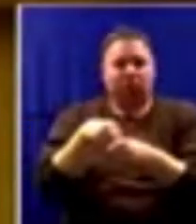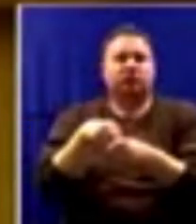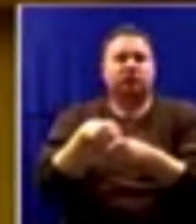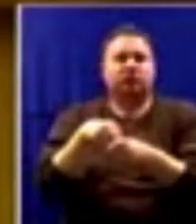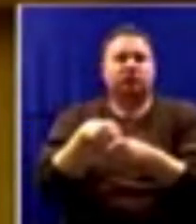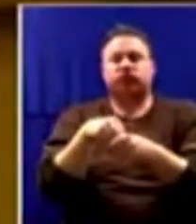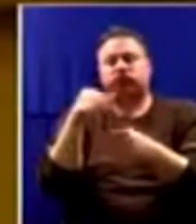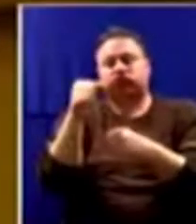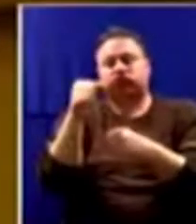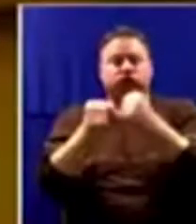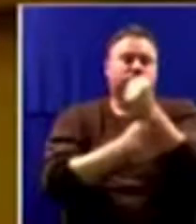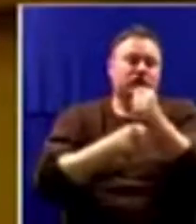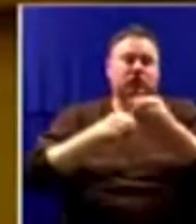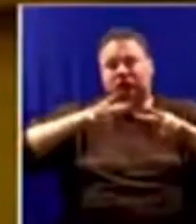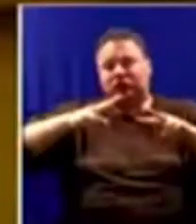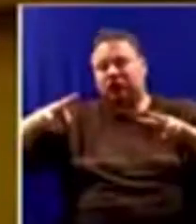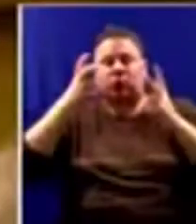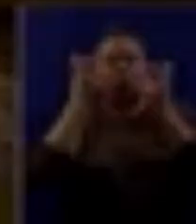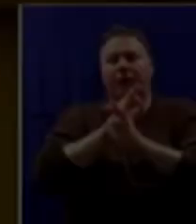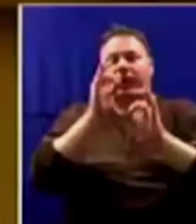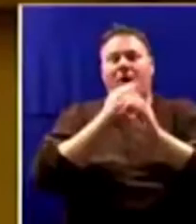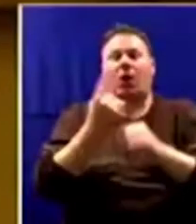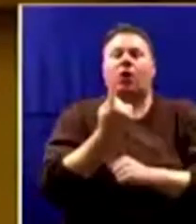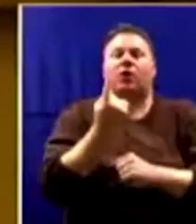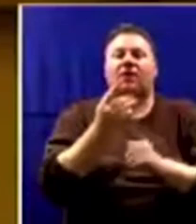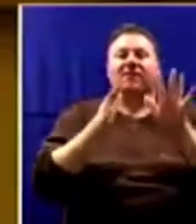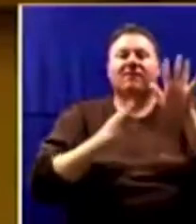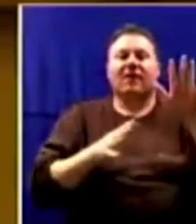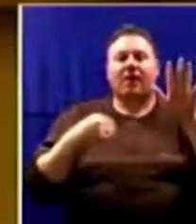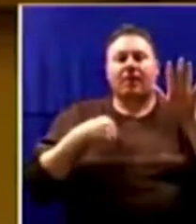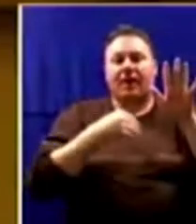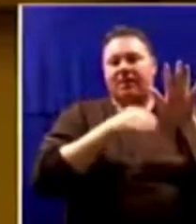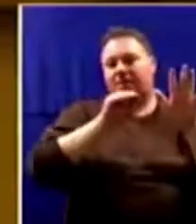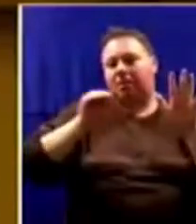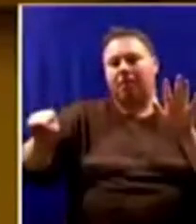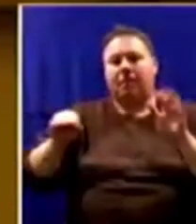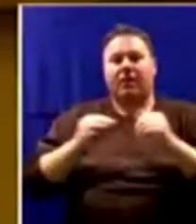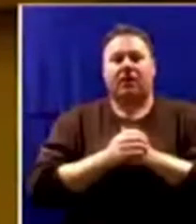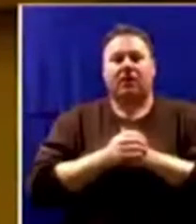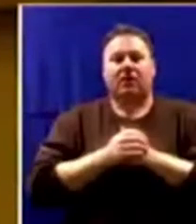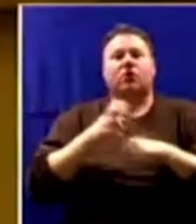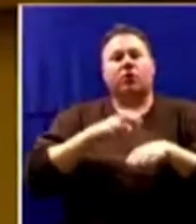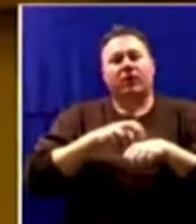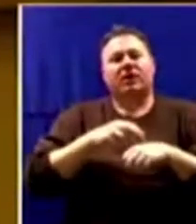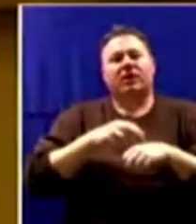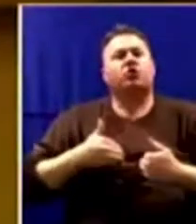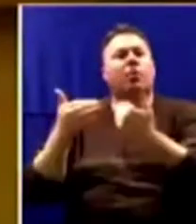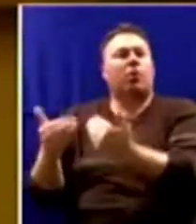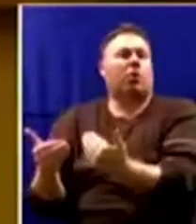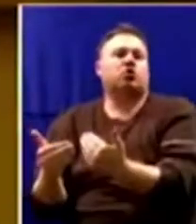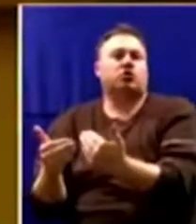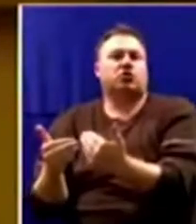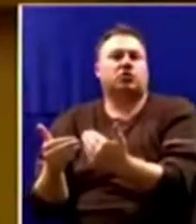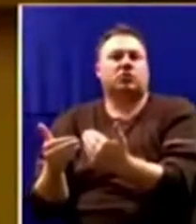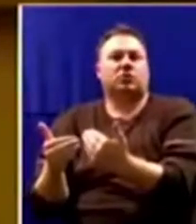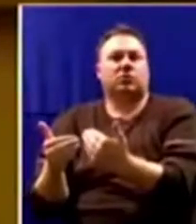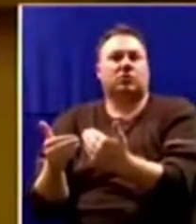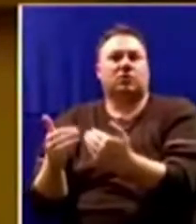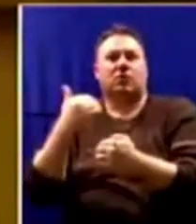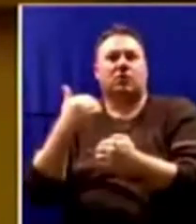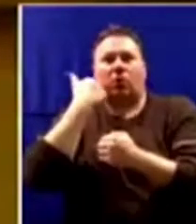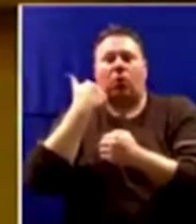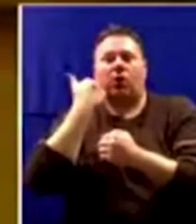structures, and specifically looking at SADAC. But we also want to say that we want to reiterate that the